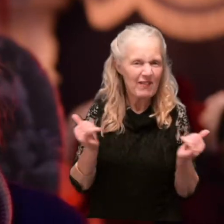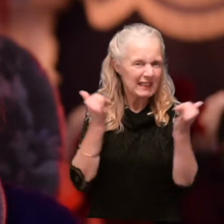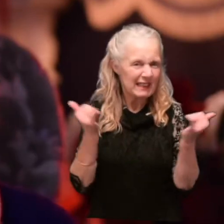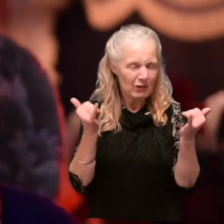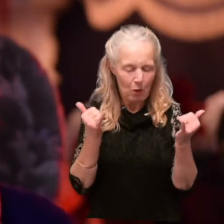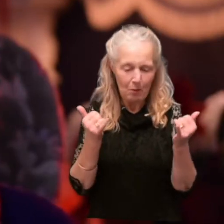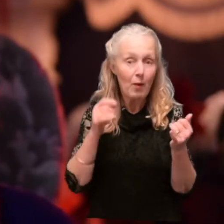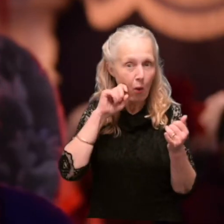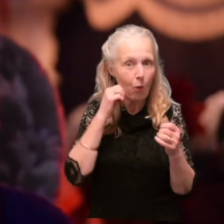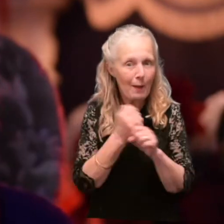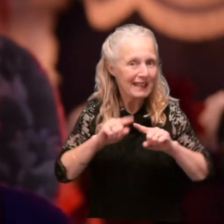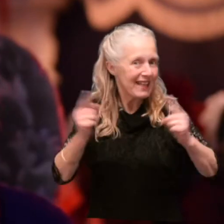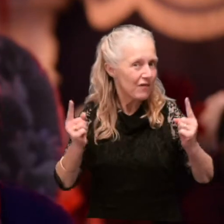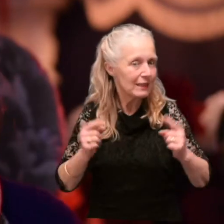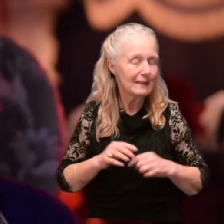hoped.